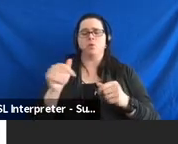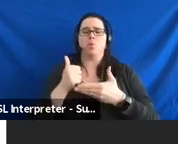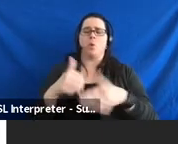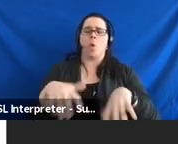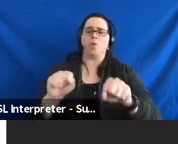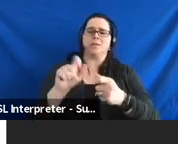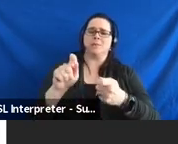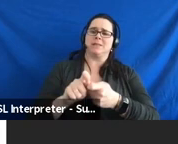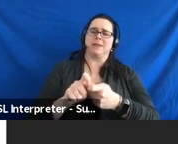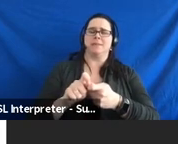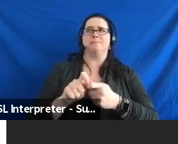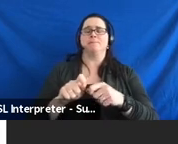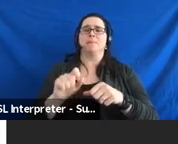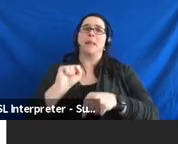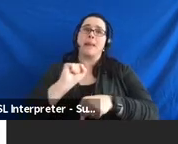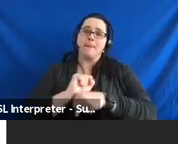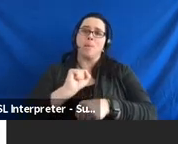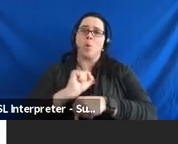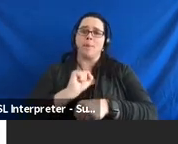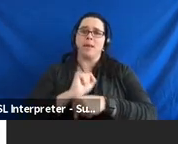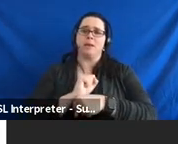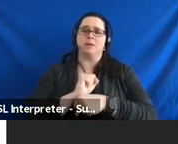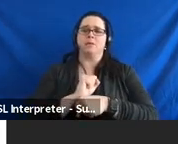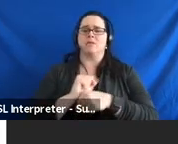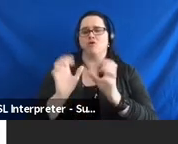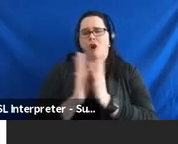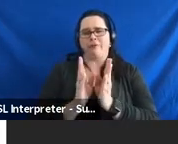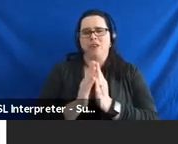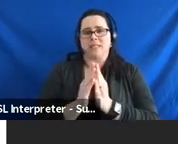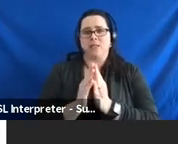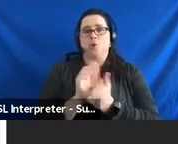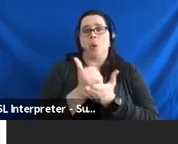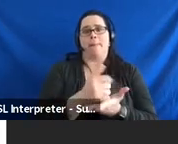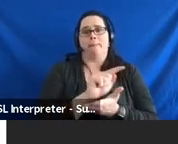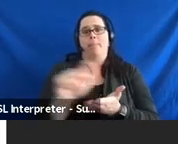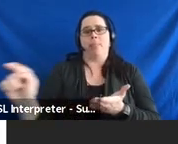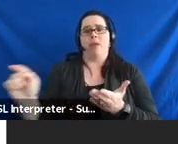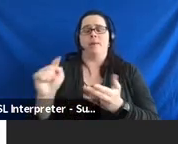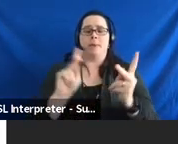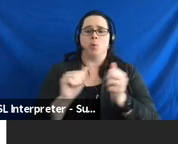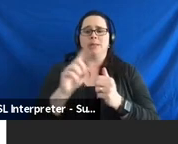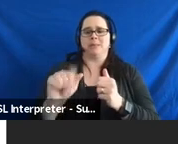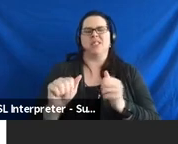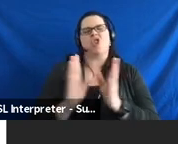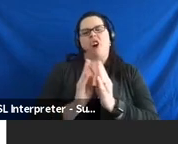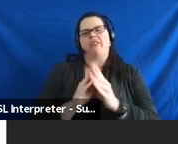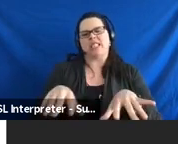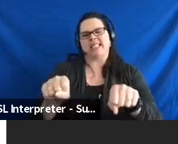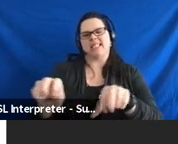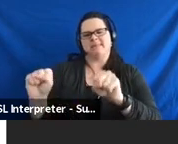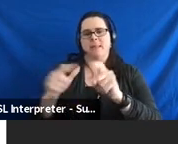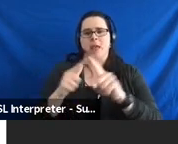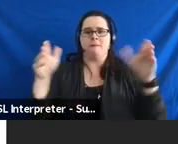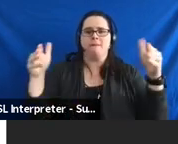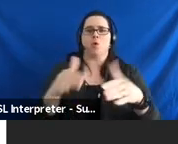employment conferences to help people with disabilities and their families. So, conferences that are focused